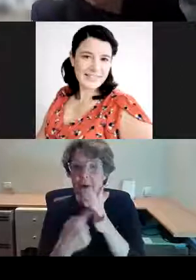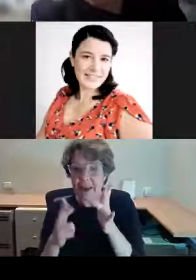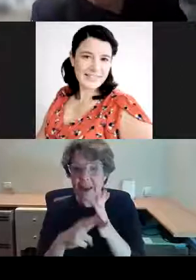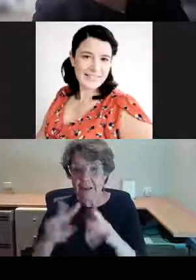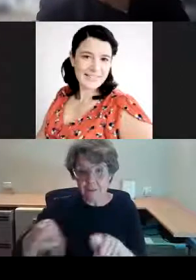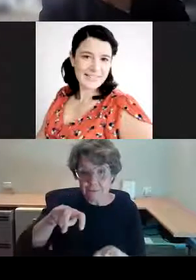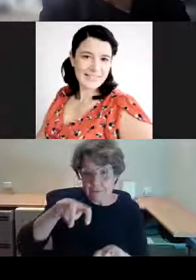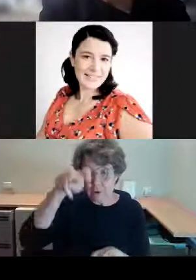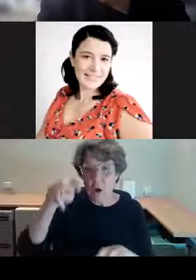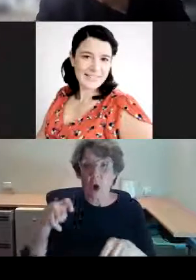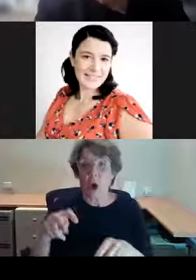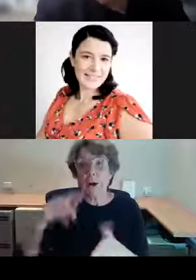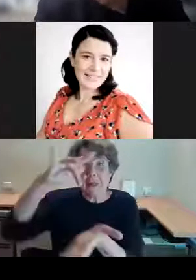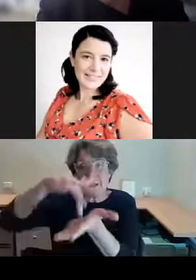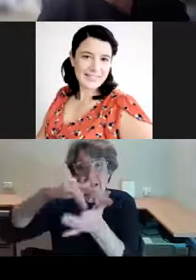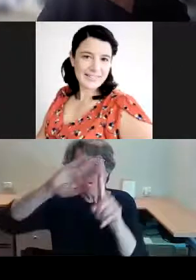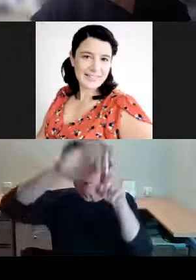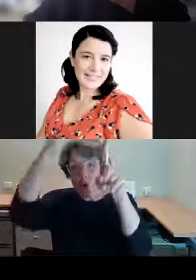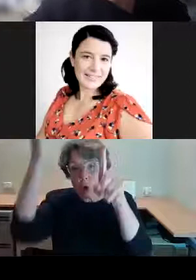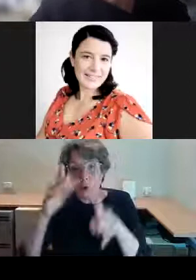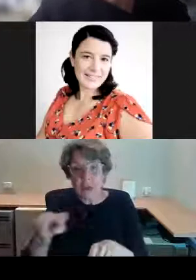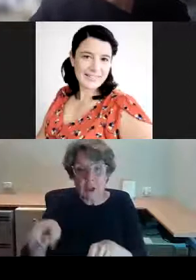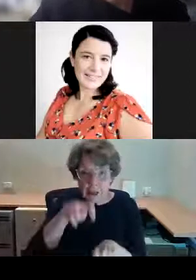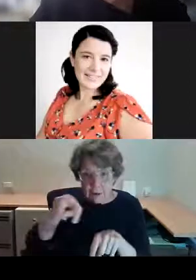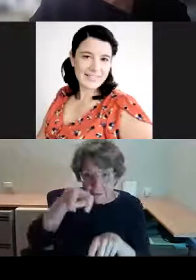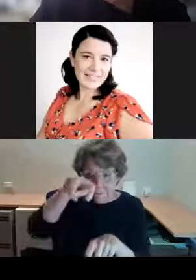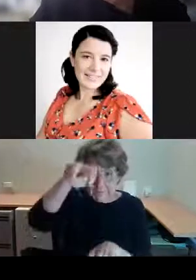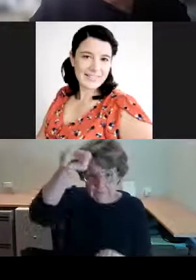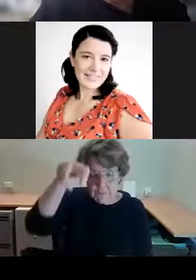and you get to that by climbing the staircase.